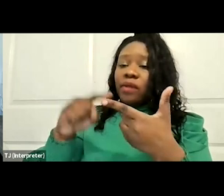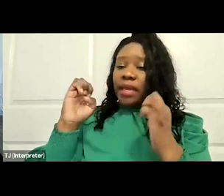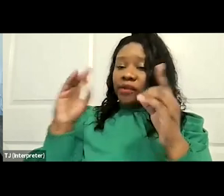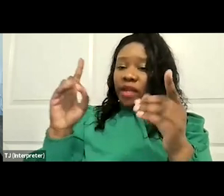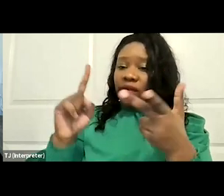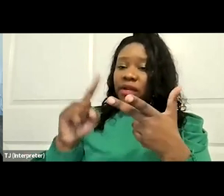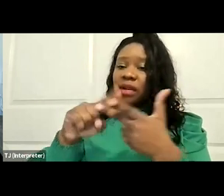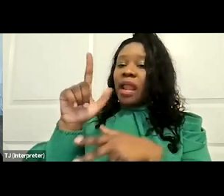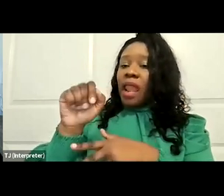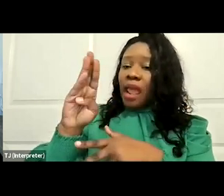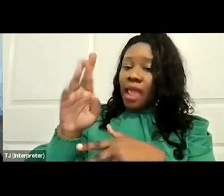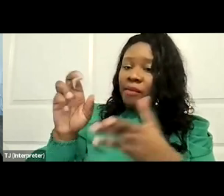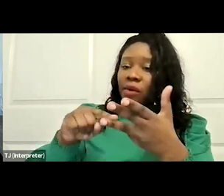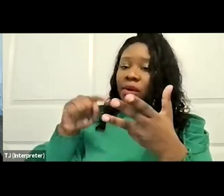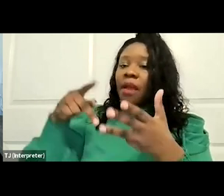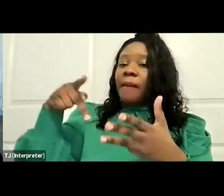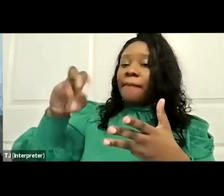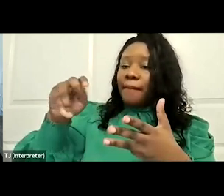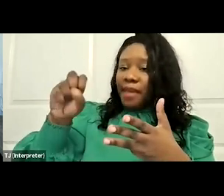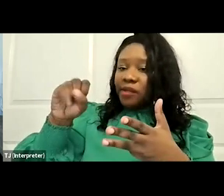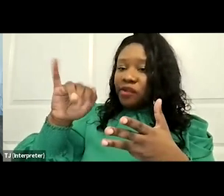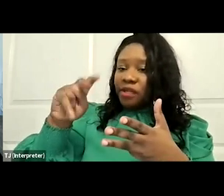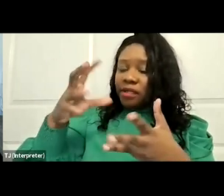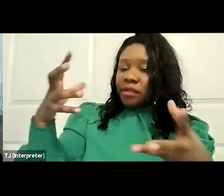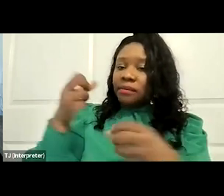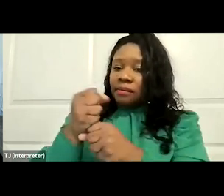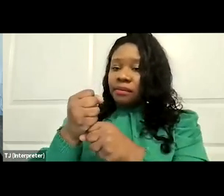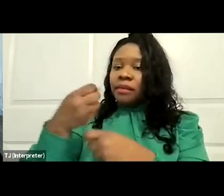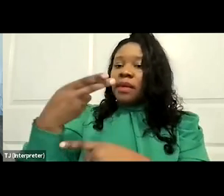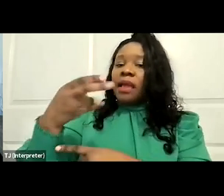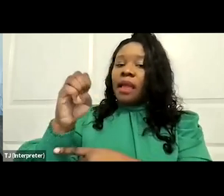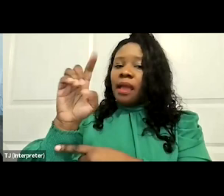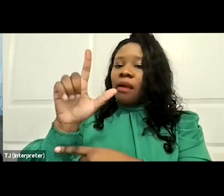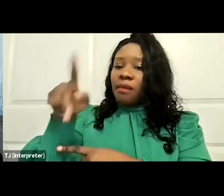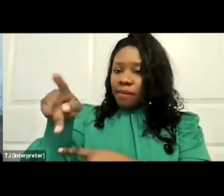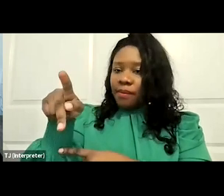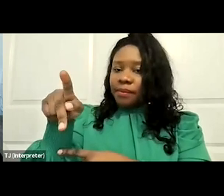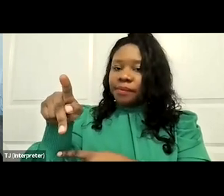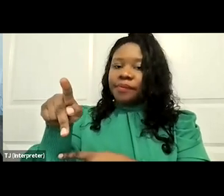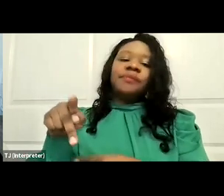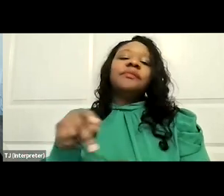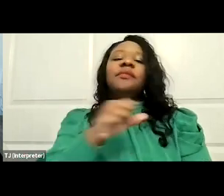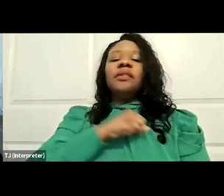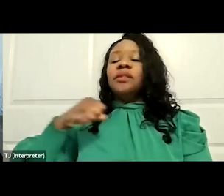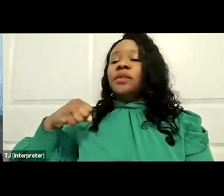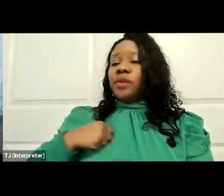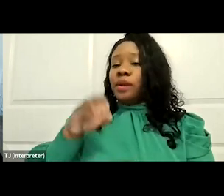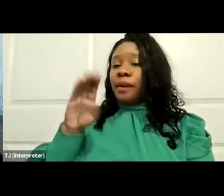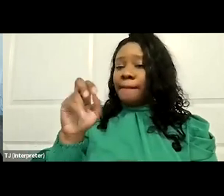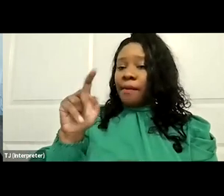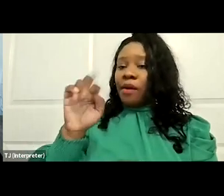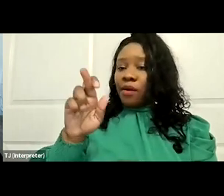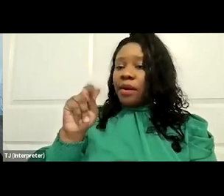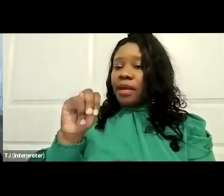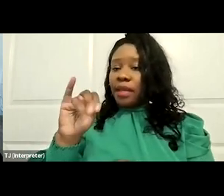Senator Bernie Sanders has it's been reported that he has indicated interest in